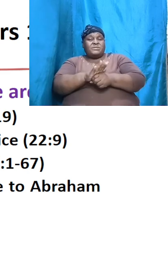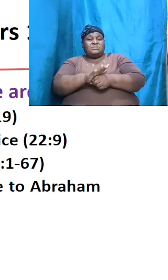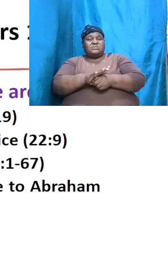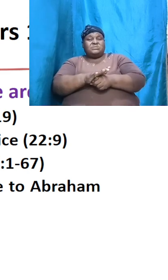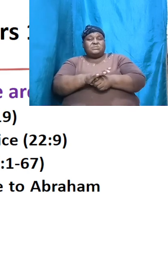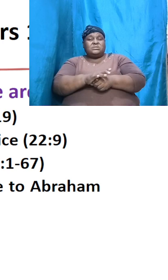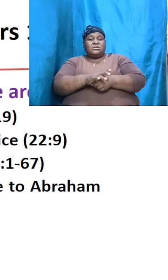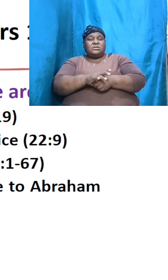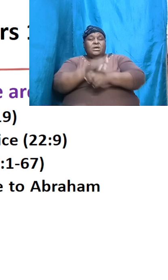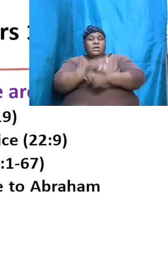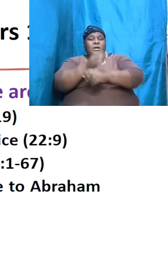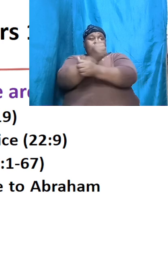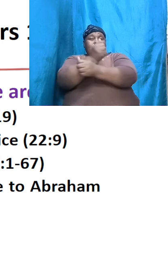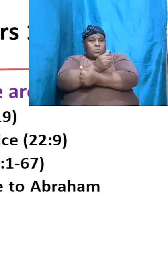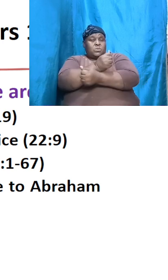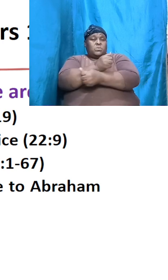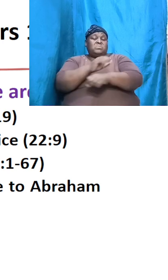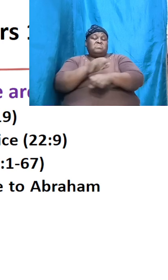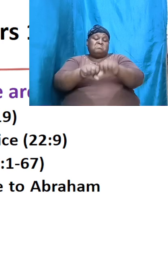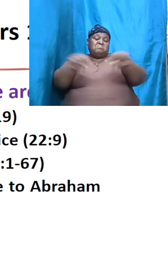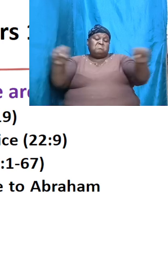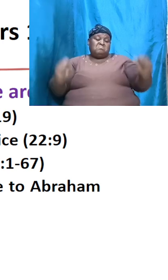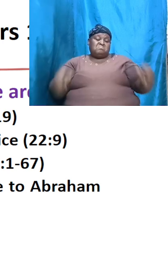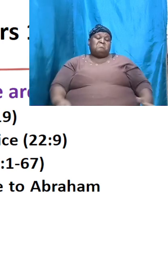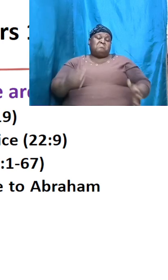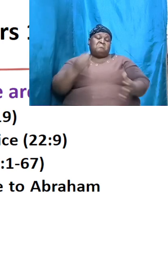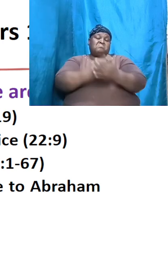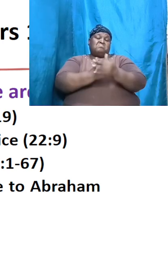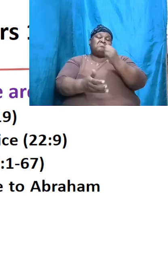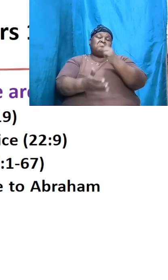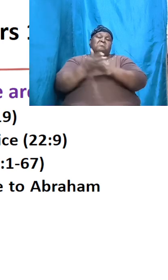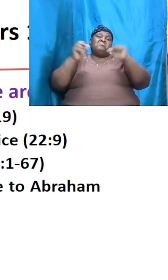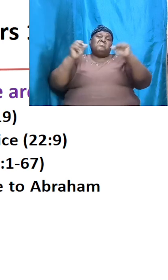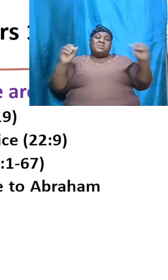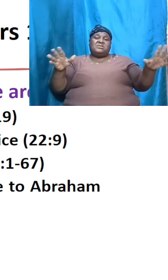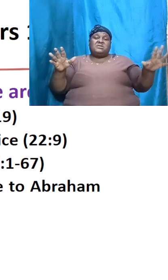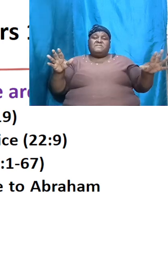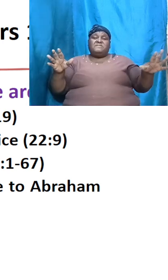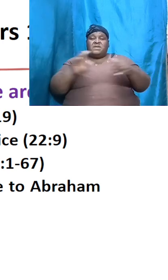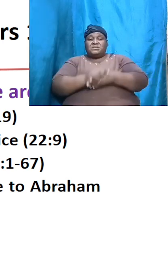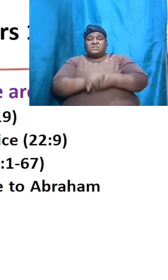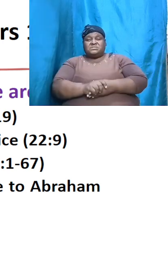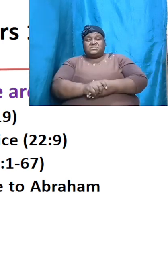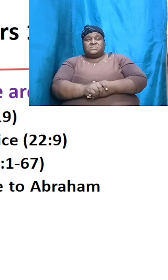was bound on an altar of sacrifice Genesis 22 verse 9 then